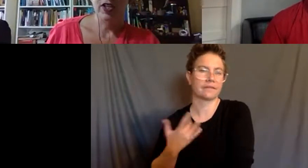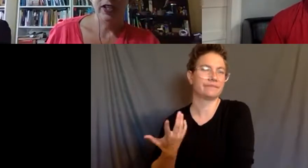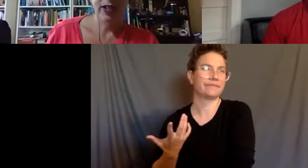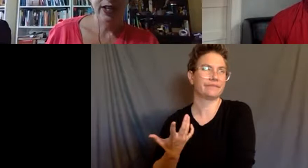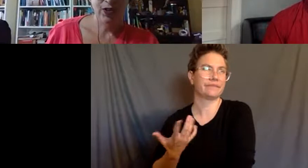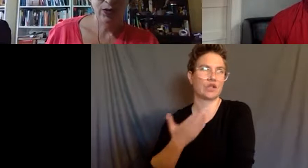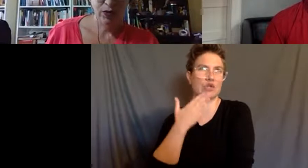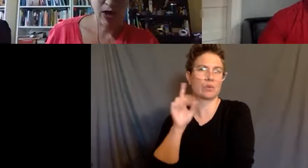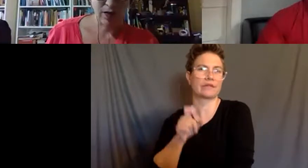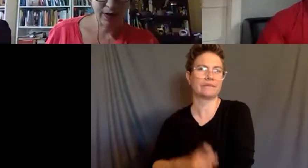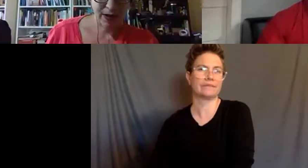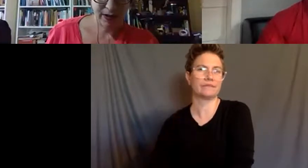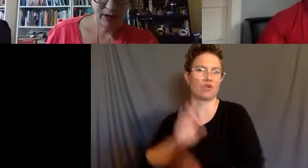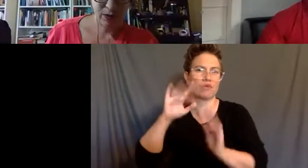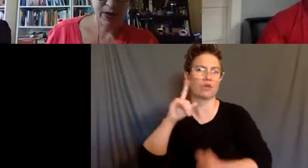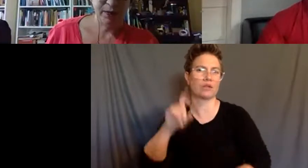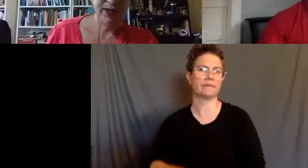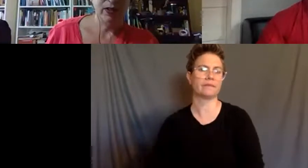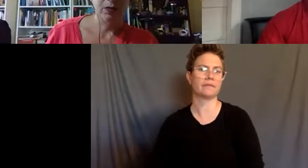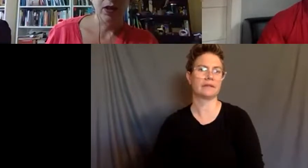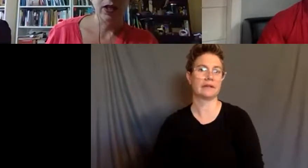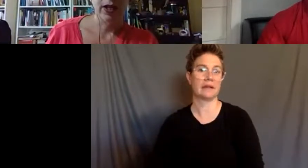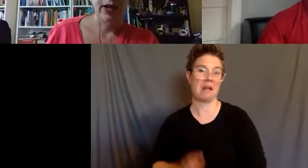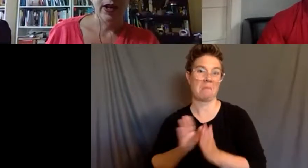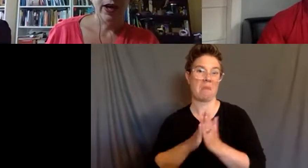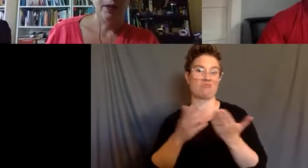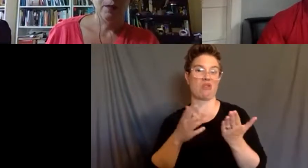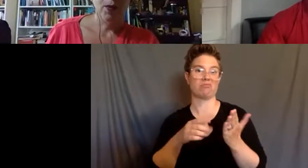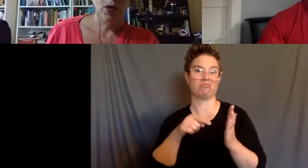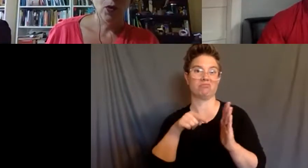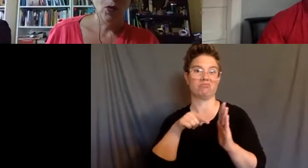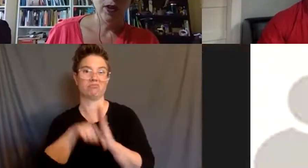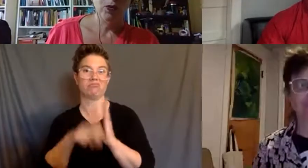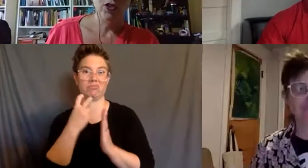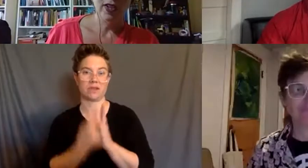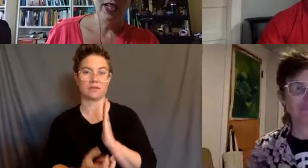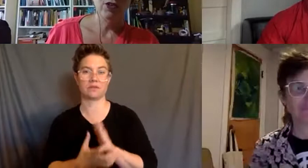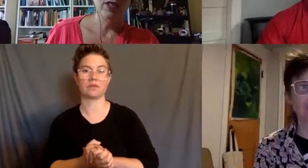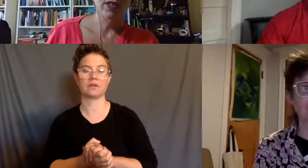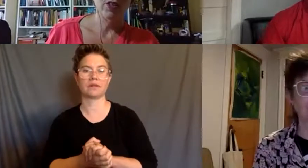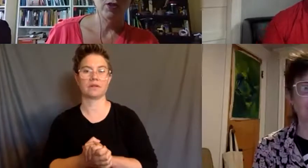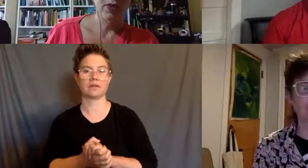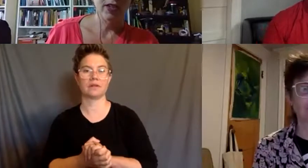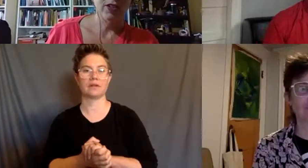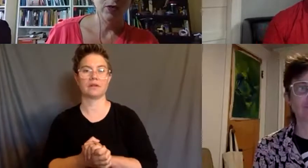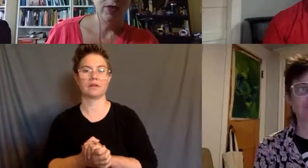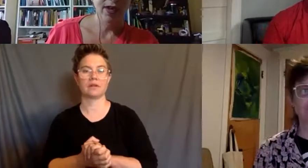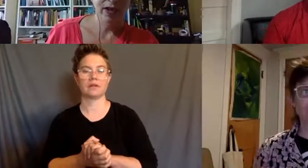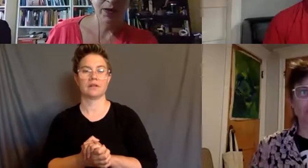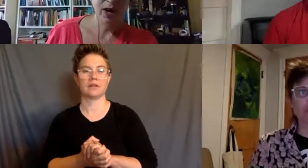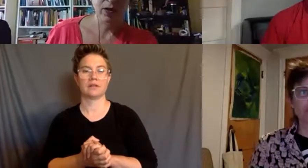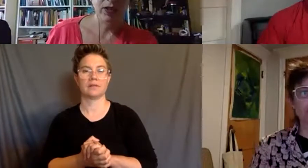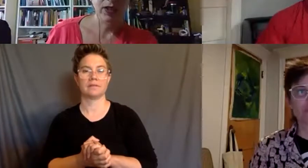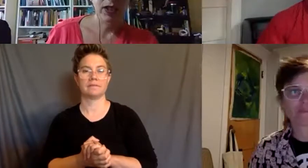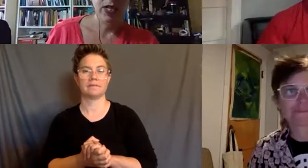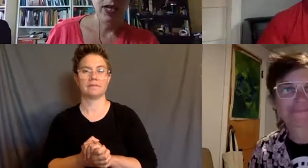question and I do write about it quite a bit in the book. Um, what it was really interesting to me to think